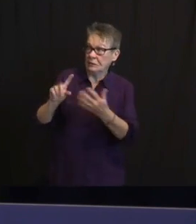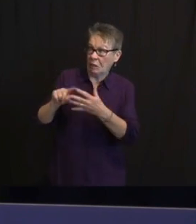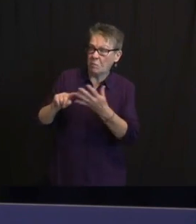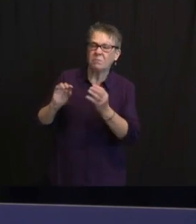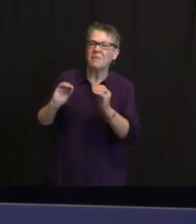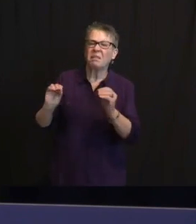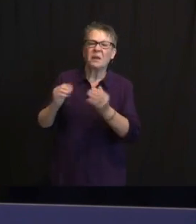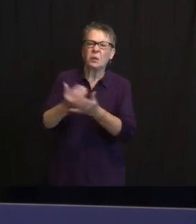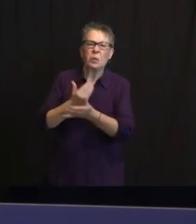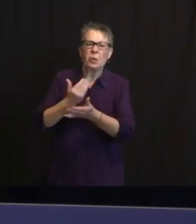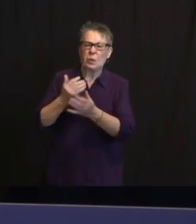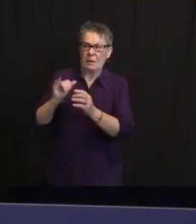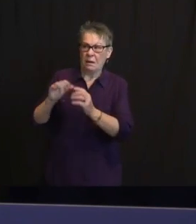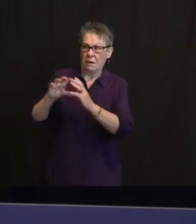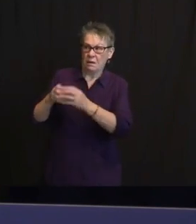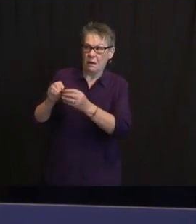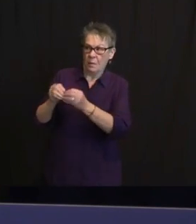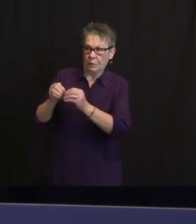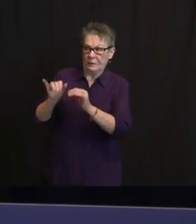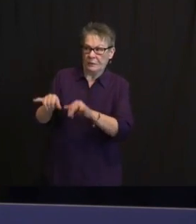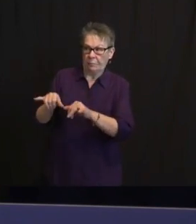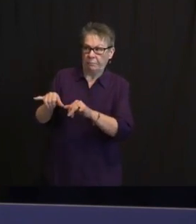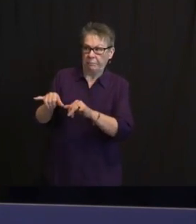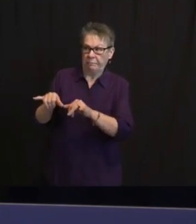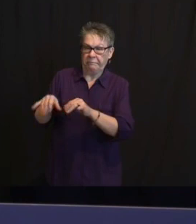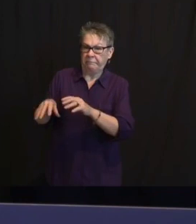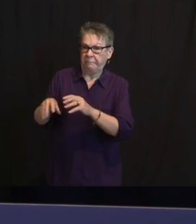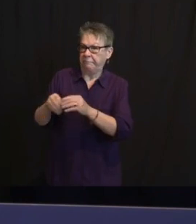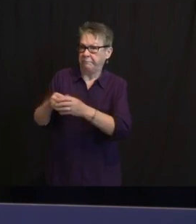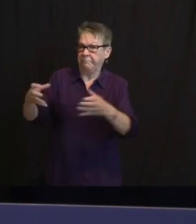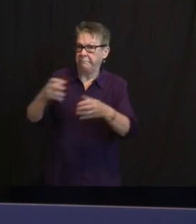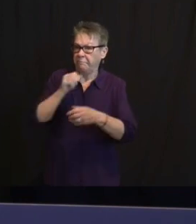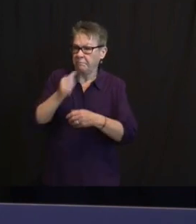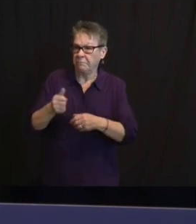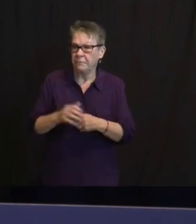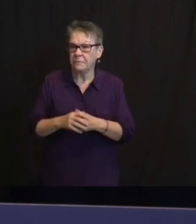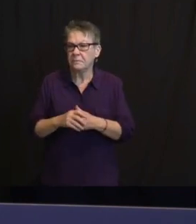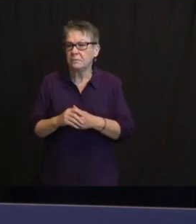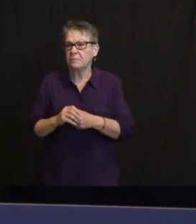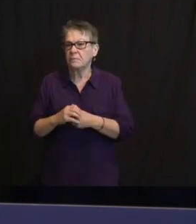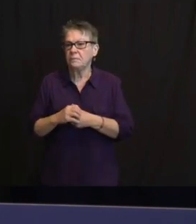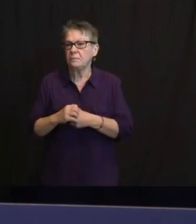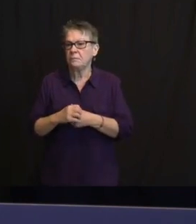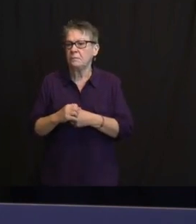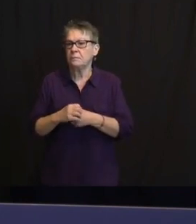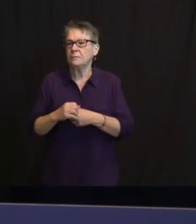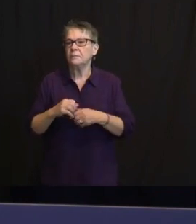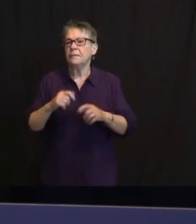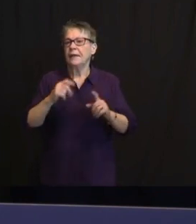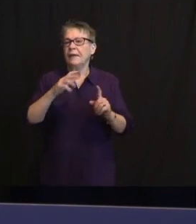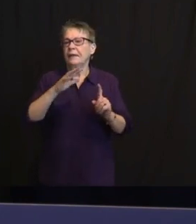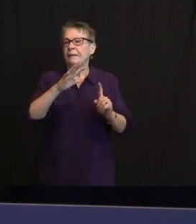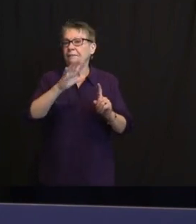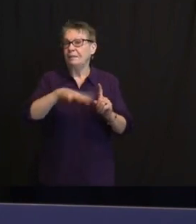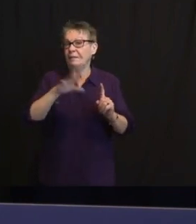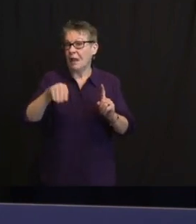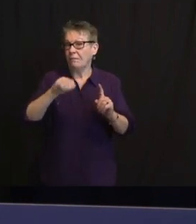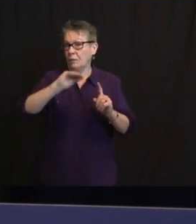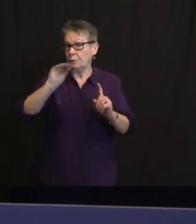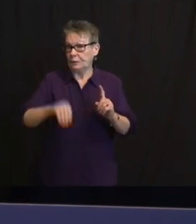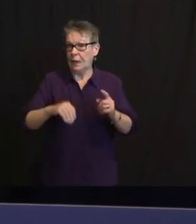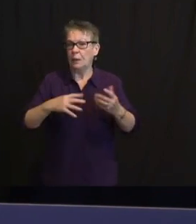AS FAR AS THE DEATHS ARE CONCERNED, 55.6% ARE IN INDIVIDUALS, CAUCASIAN INDIVIDUALS,